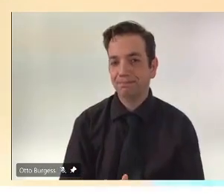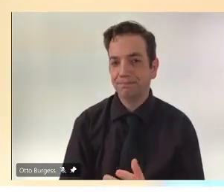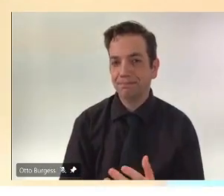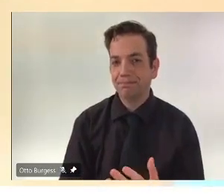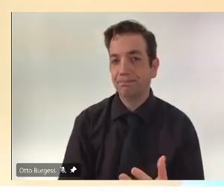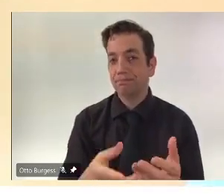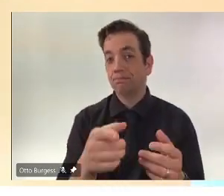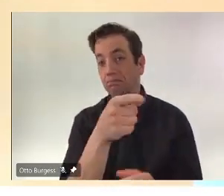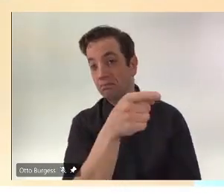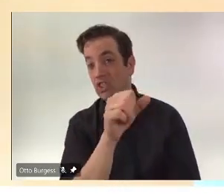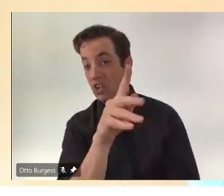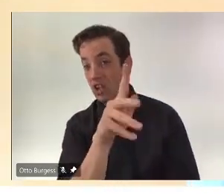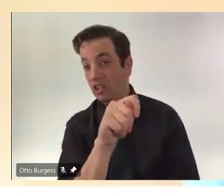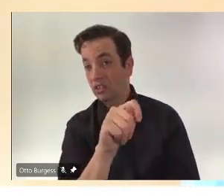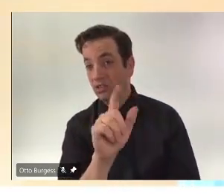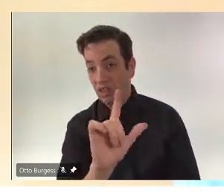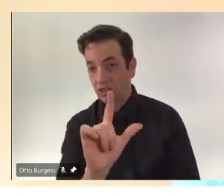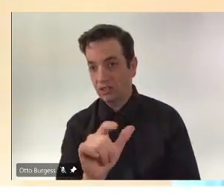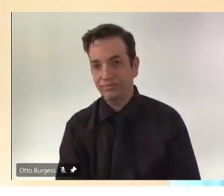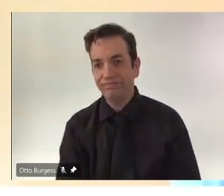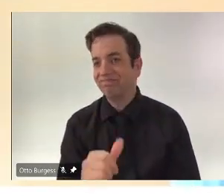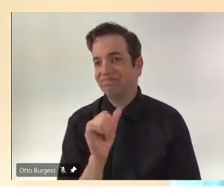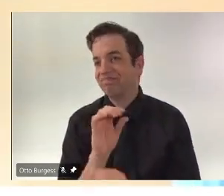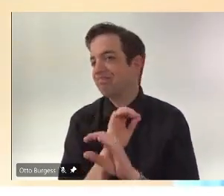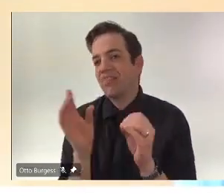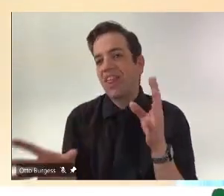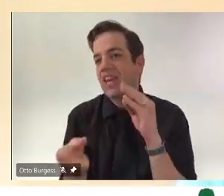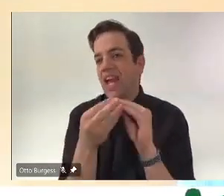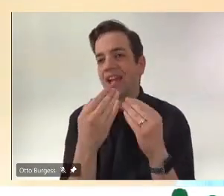No, I have nothing to add. Thank you, Dr. Schraub.